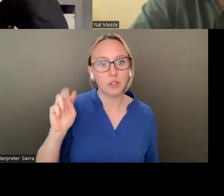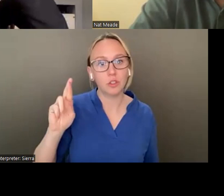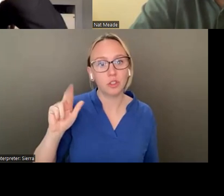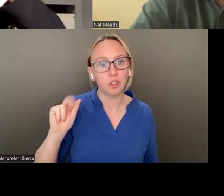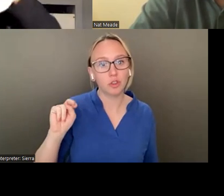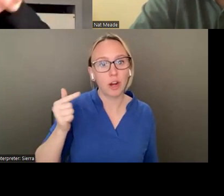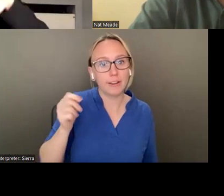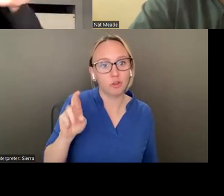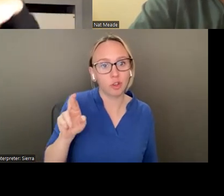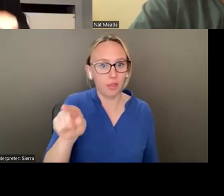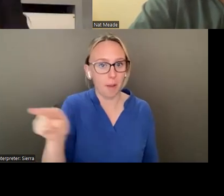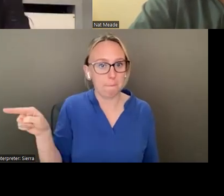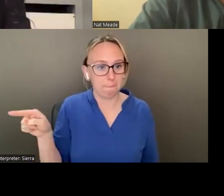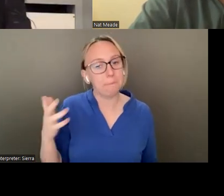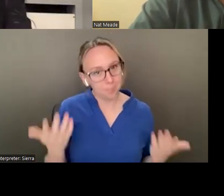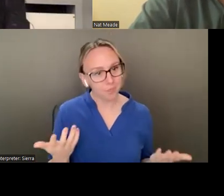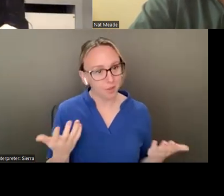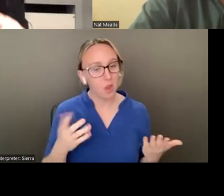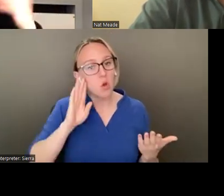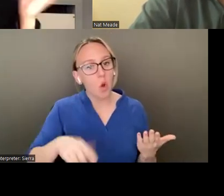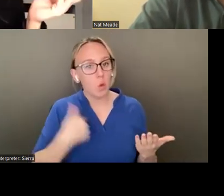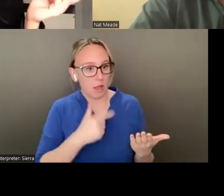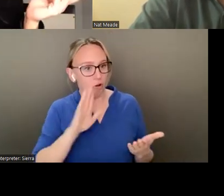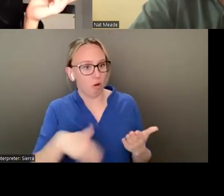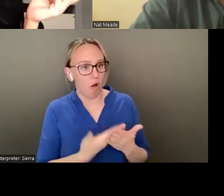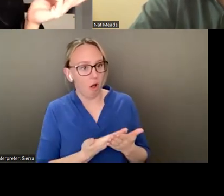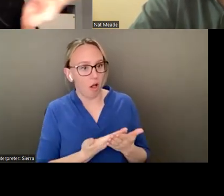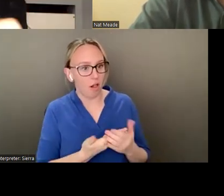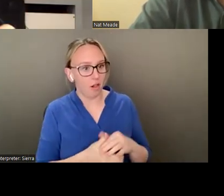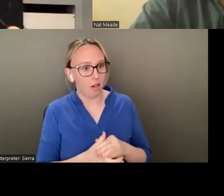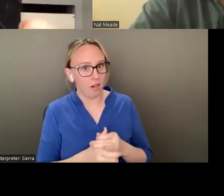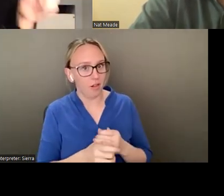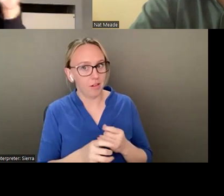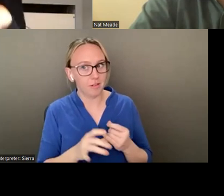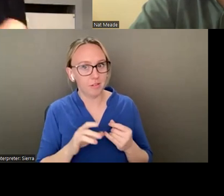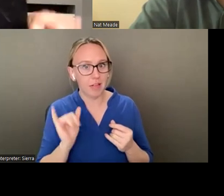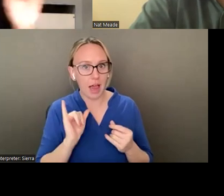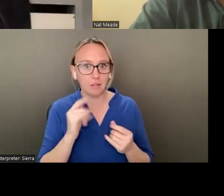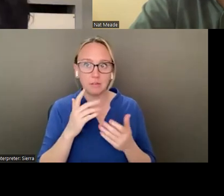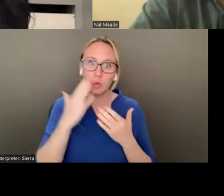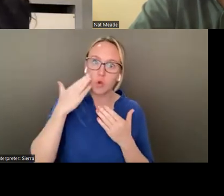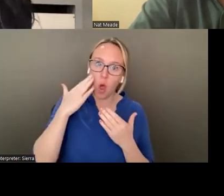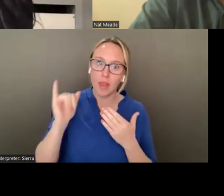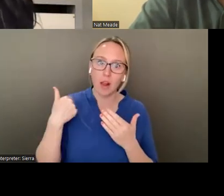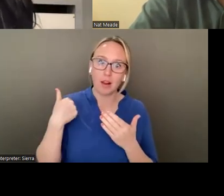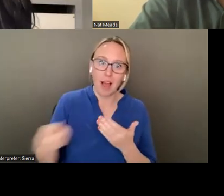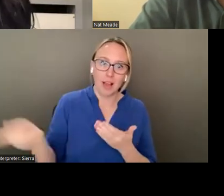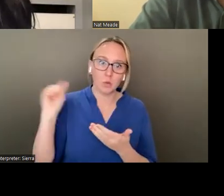Beyond knowing that we were all residents. As of last week, we were all strangers. And now we're in the panel discussion together.